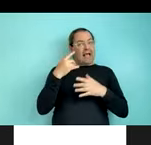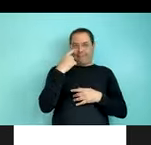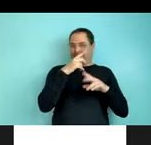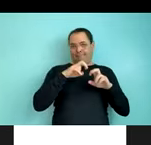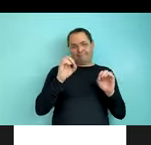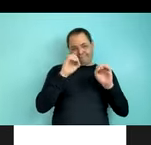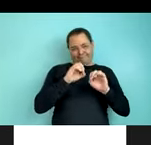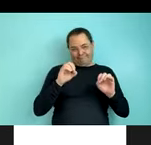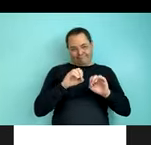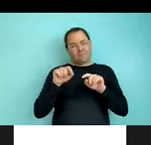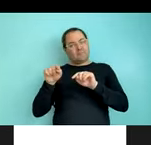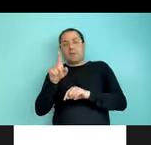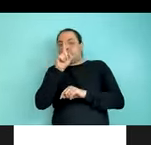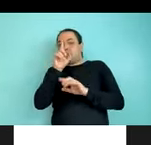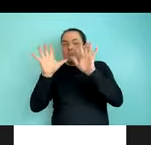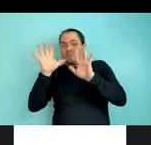sticking to our silent gestures.